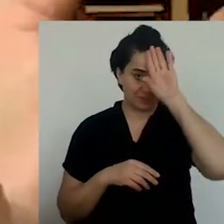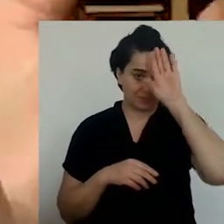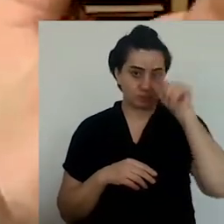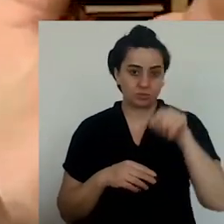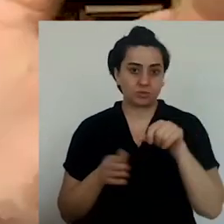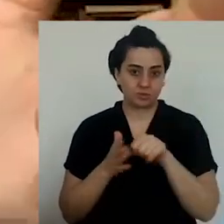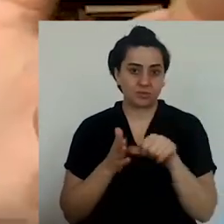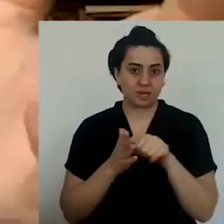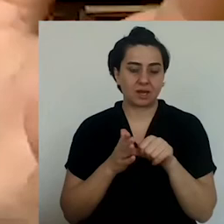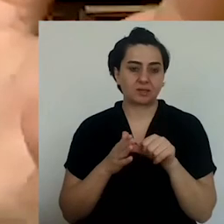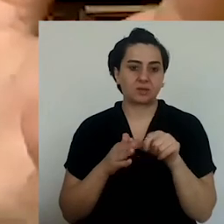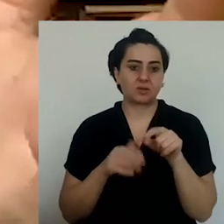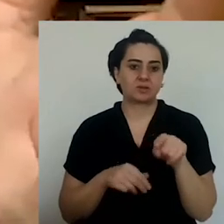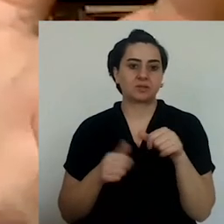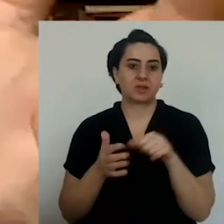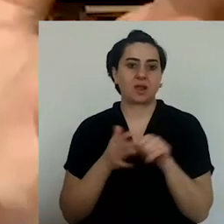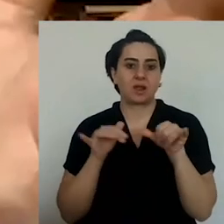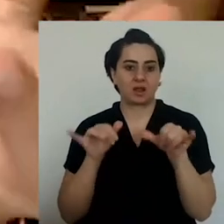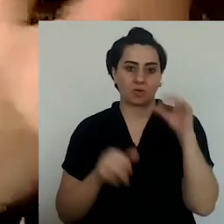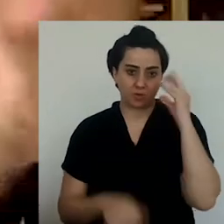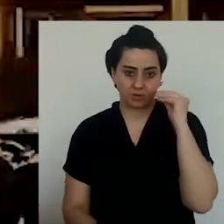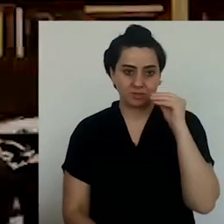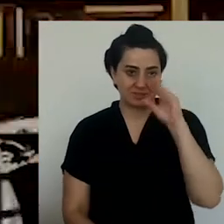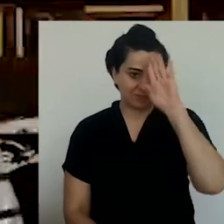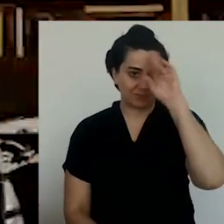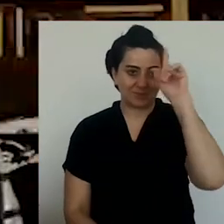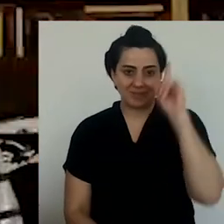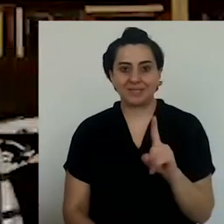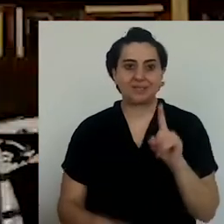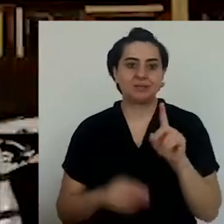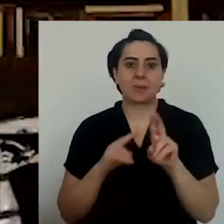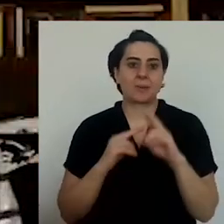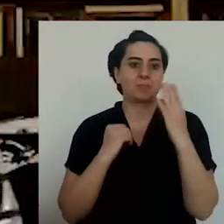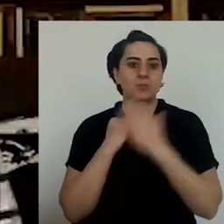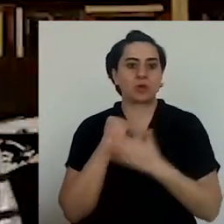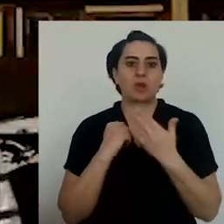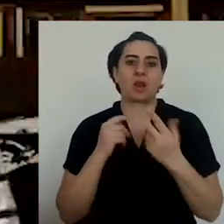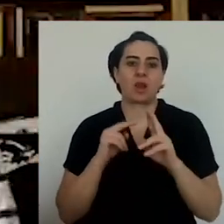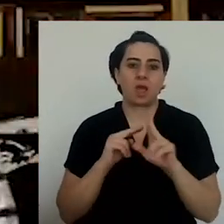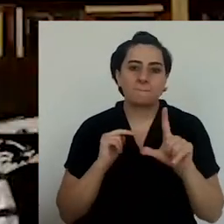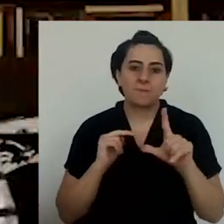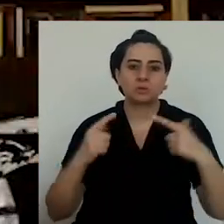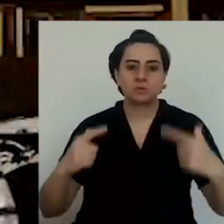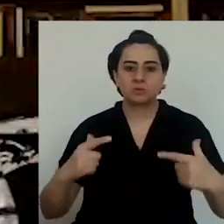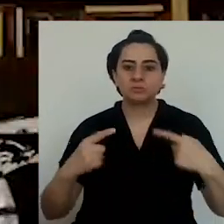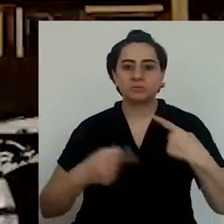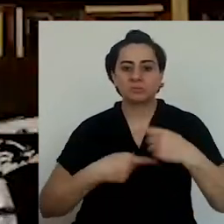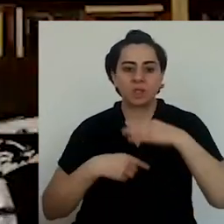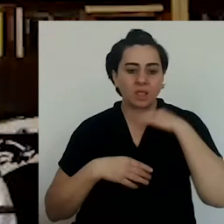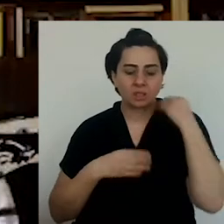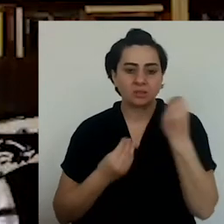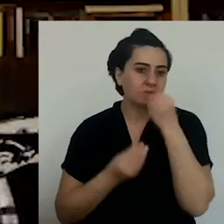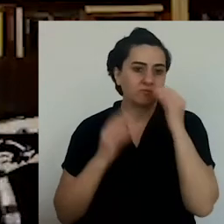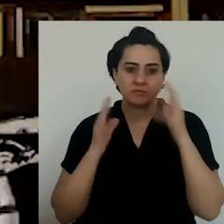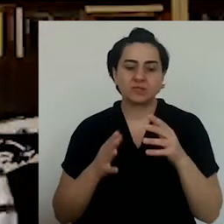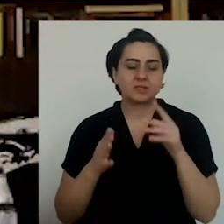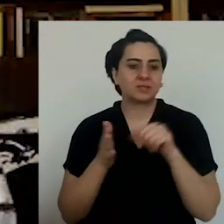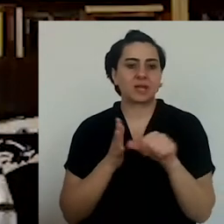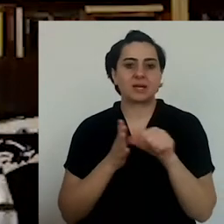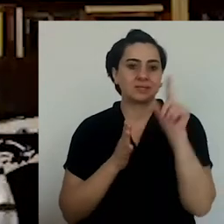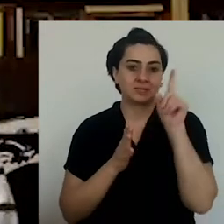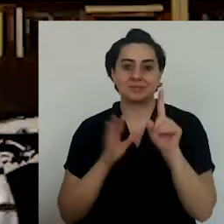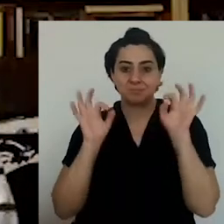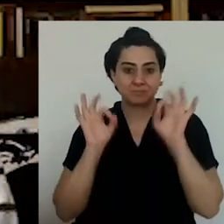the Anatolian foods. And Istanbul learns about those, as a matter of fact, around that time, too. The time